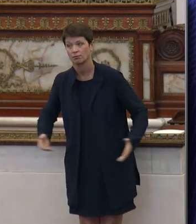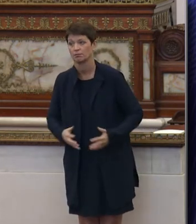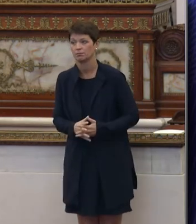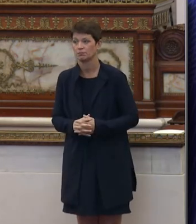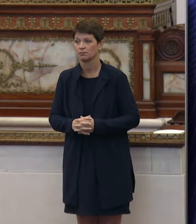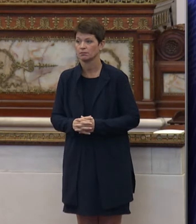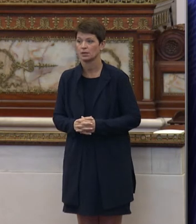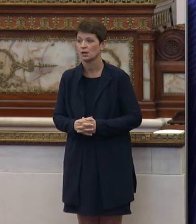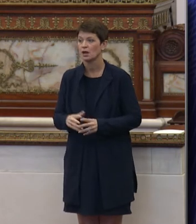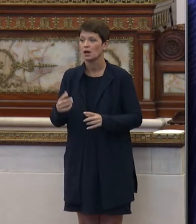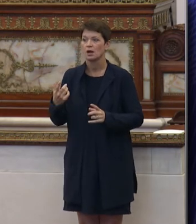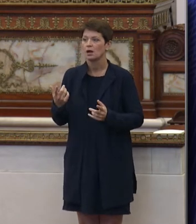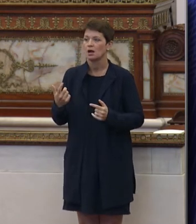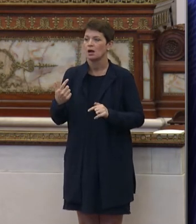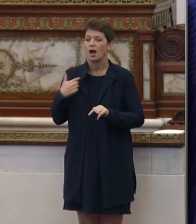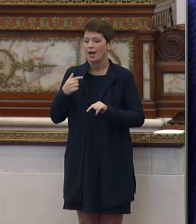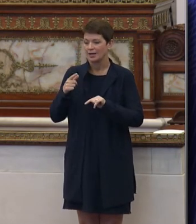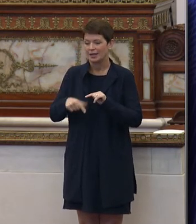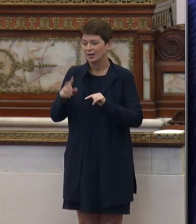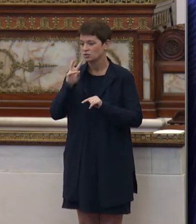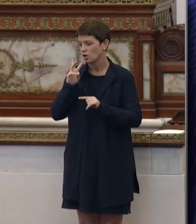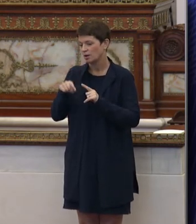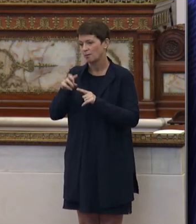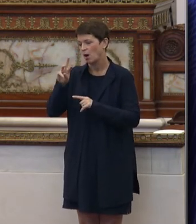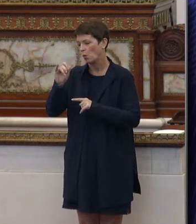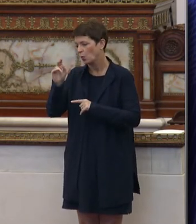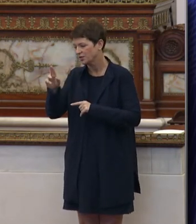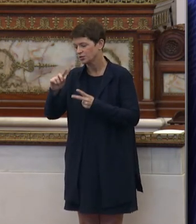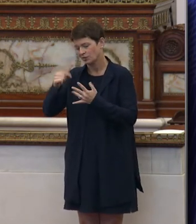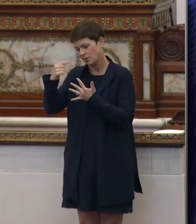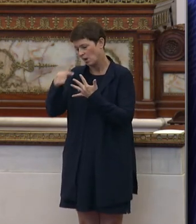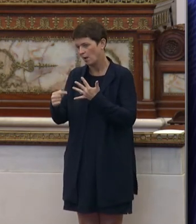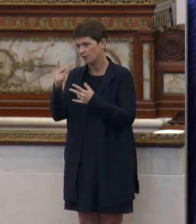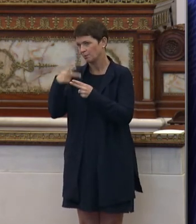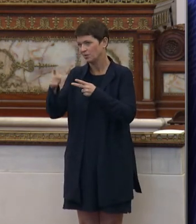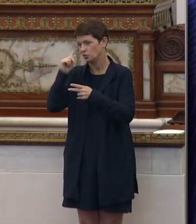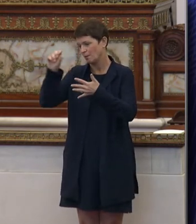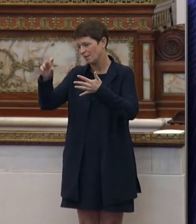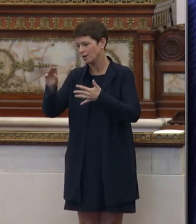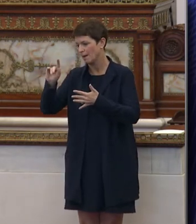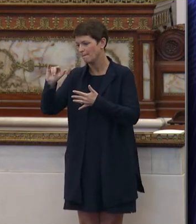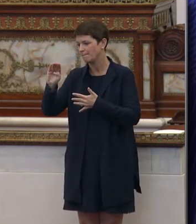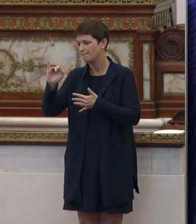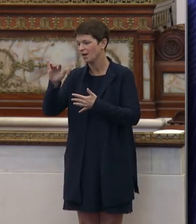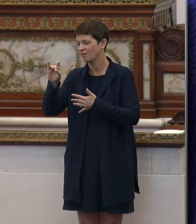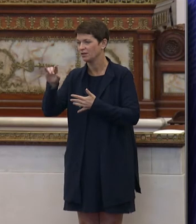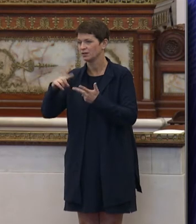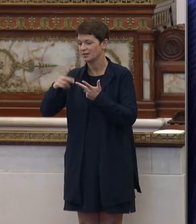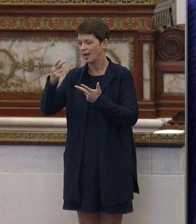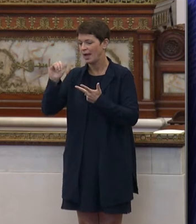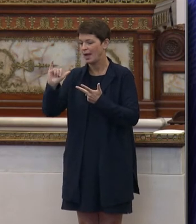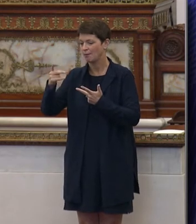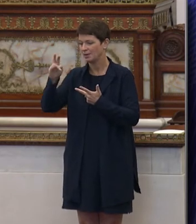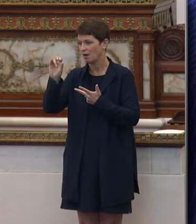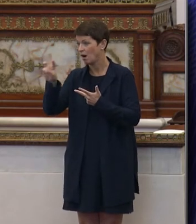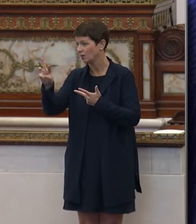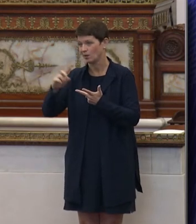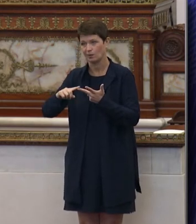So I can't speak to Worcester or some of the other sites you mentioned, Bellfield and Happy Hollow are the two sites